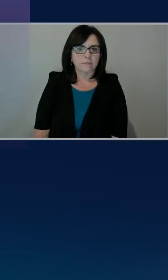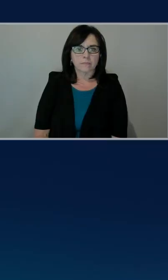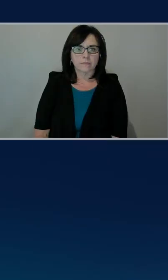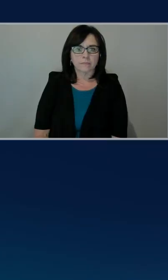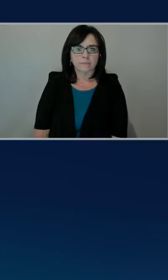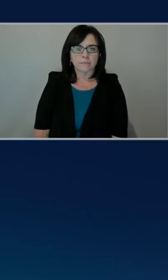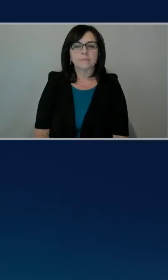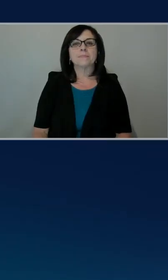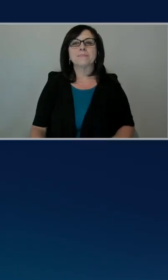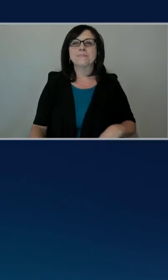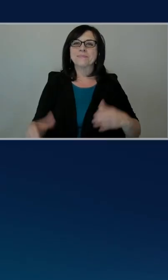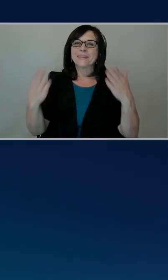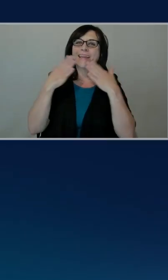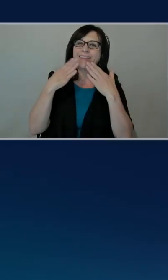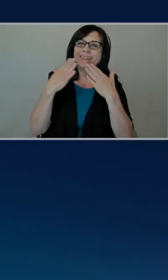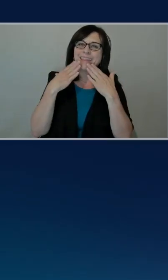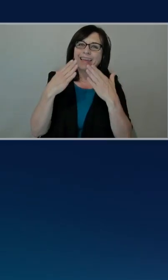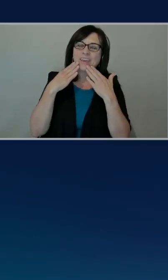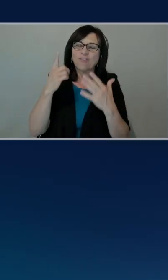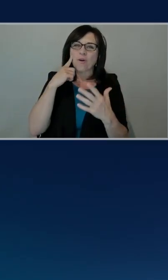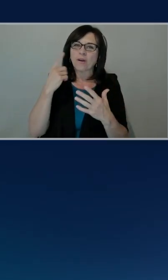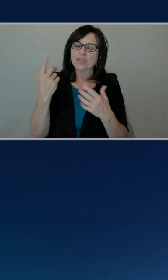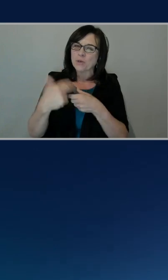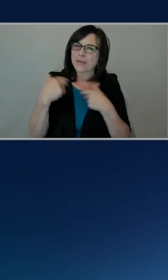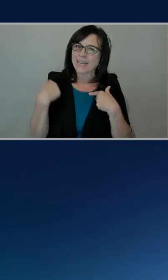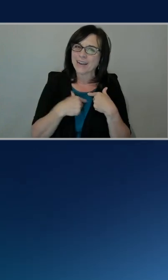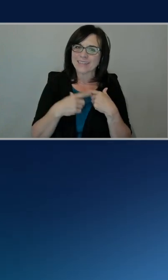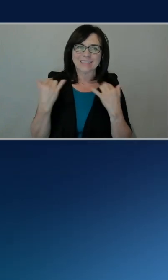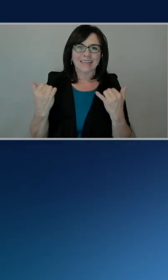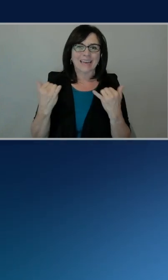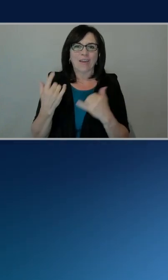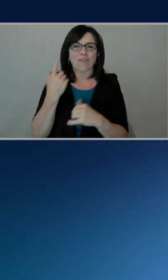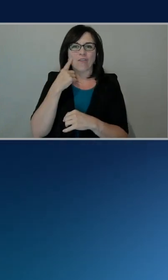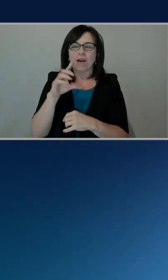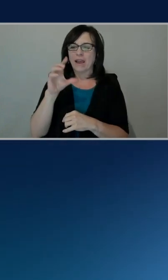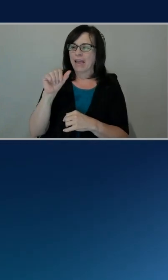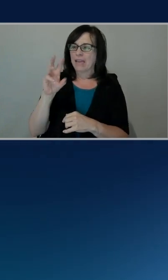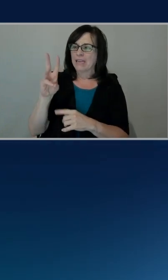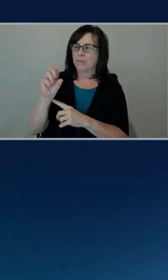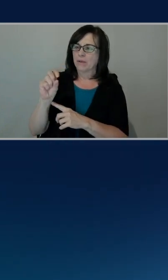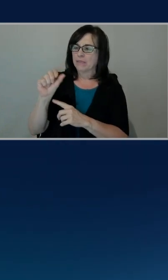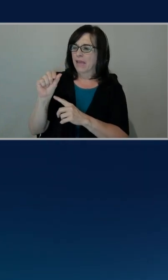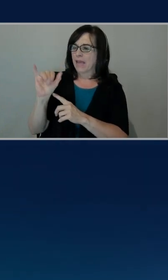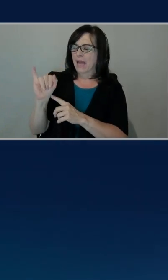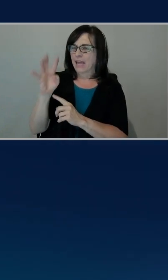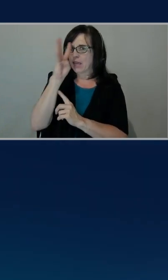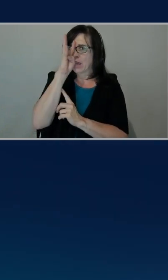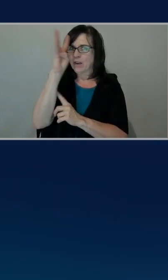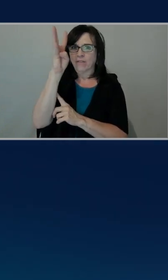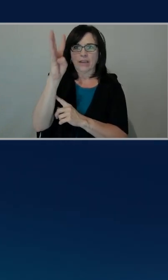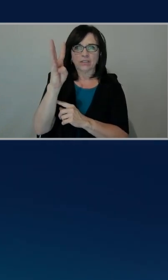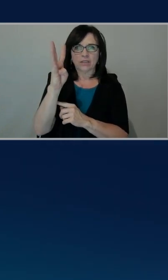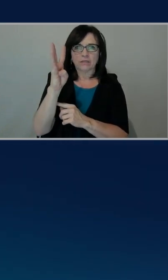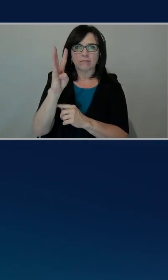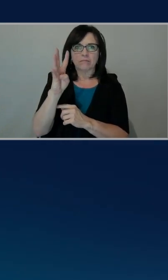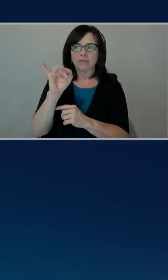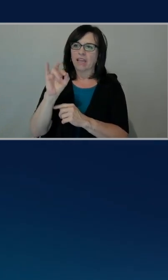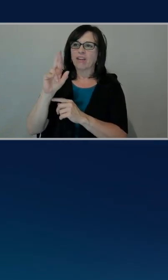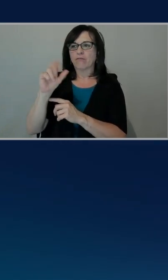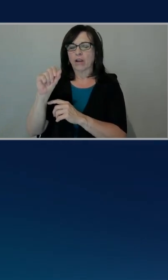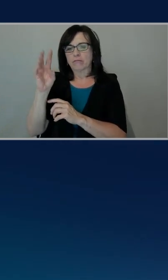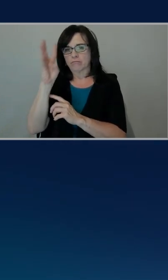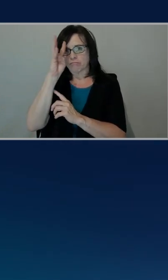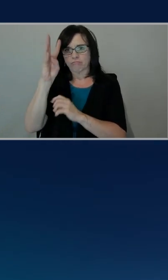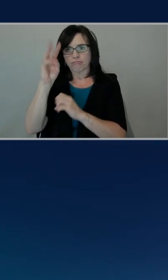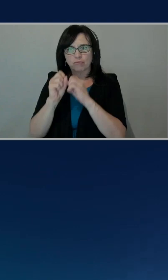Thank you so much for being here with us for AWS, AI Innovation, Infrastructure Innovation Day. I'm